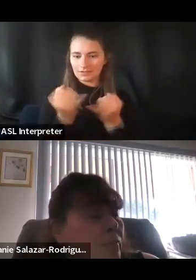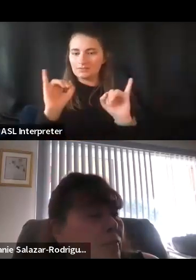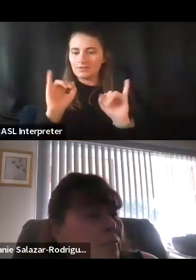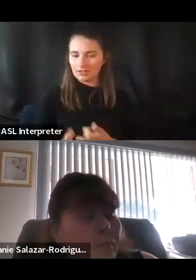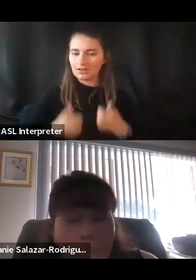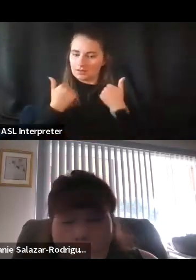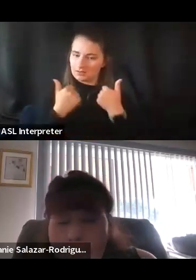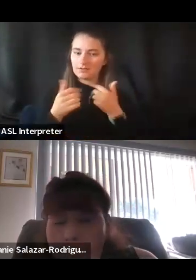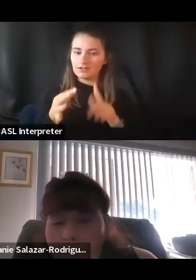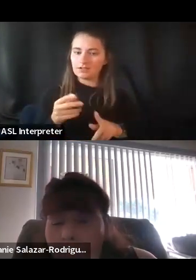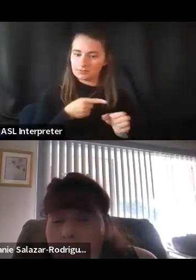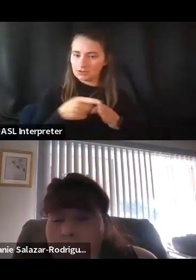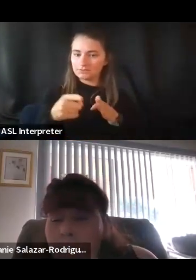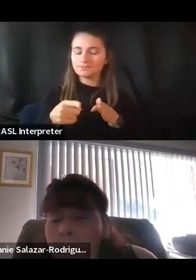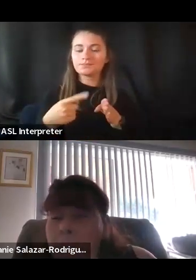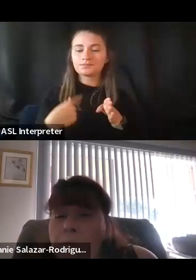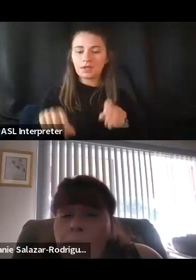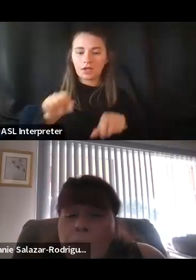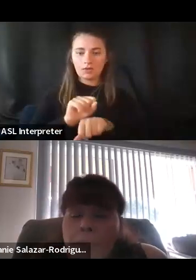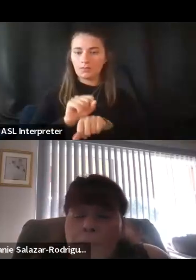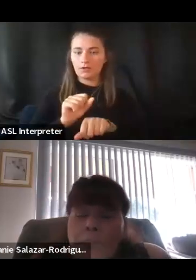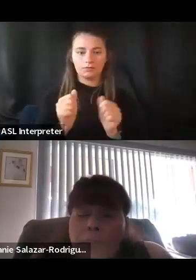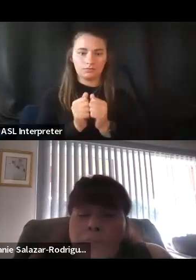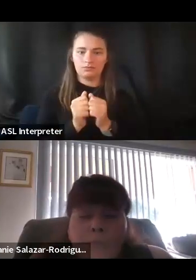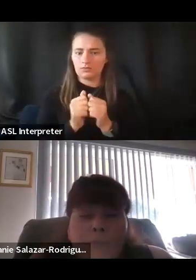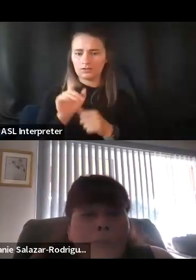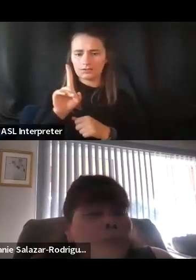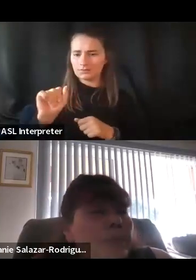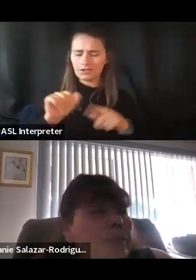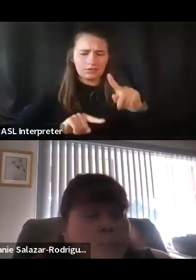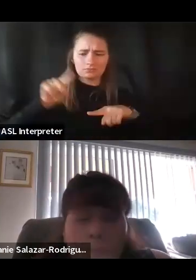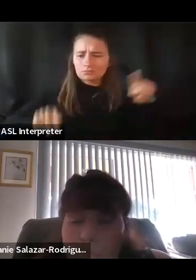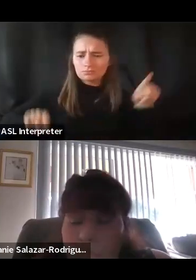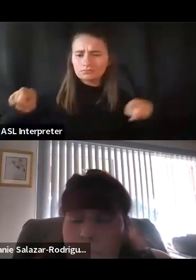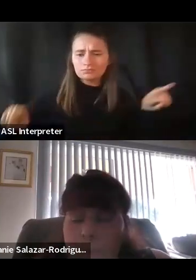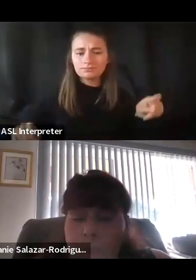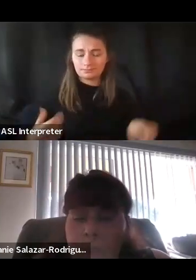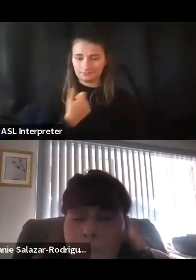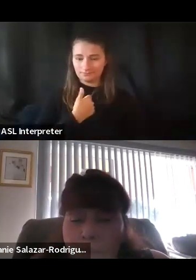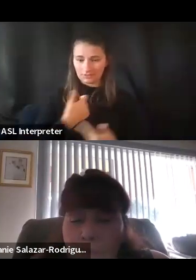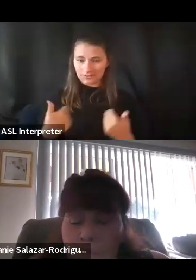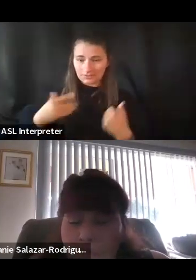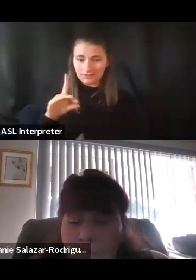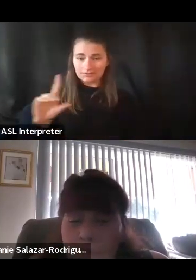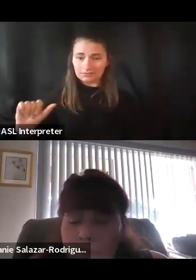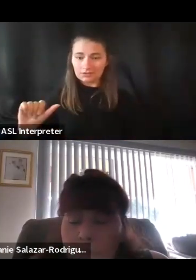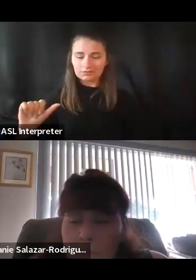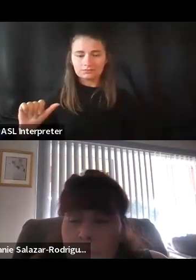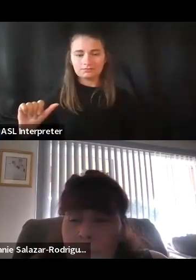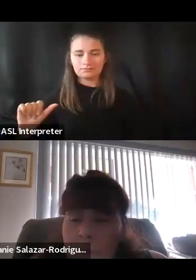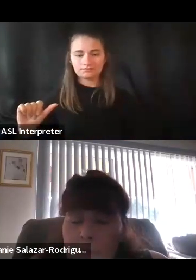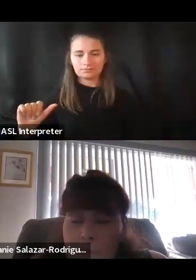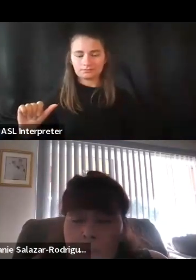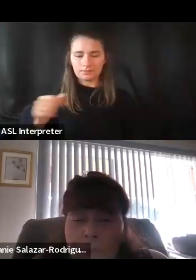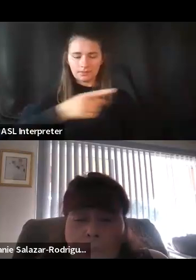I work with a lot of people with different disabilities. And as a person with disabilities myself, they know that